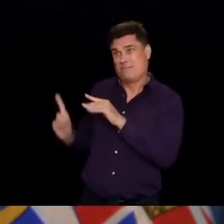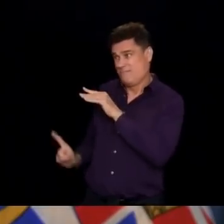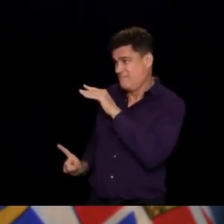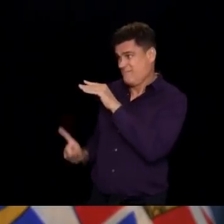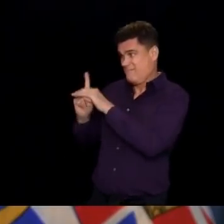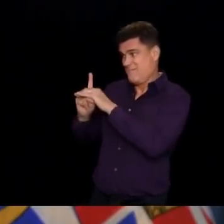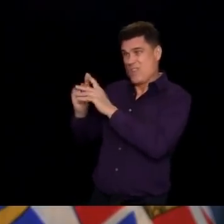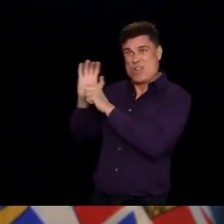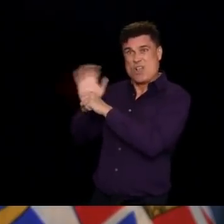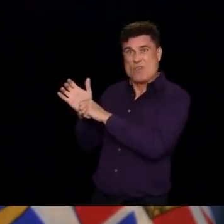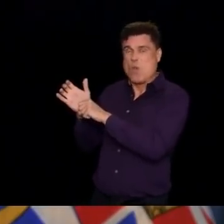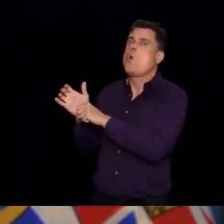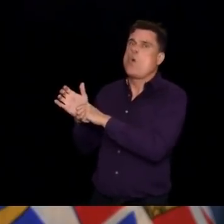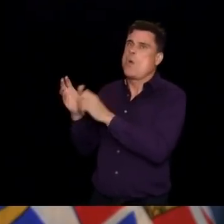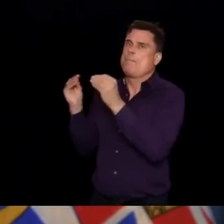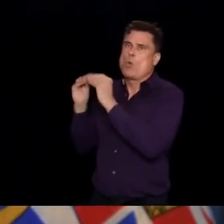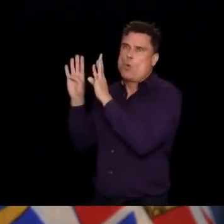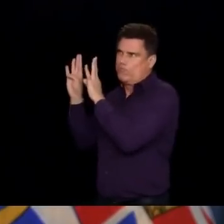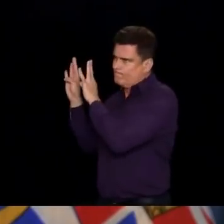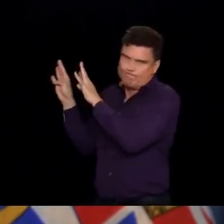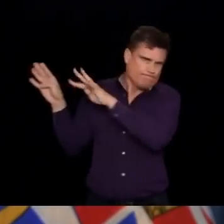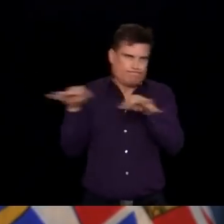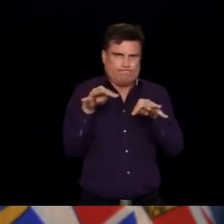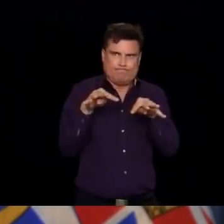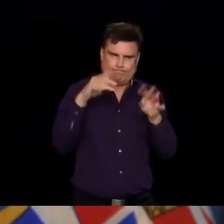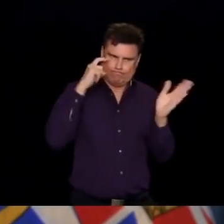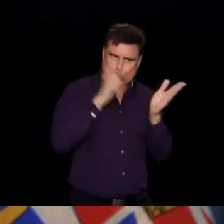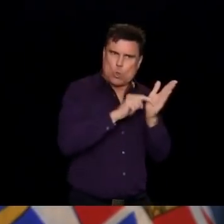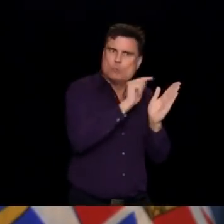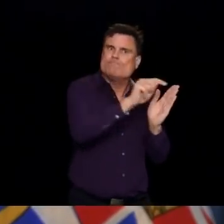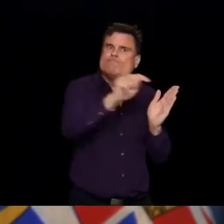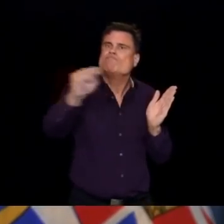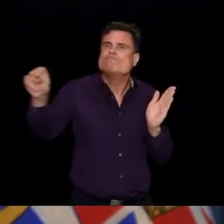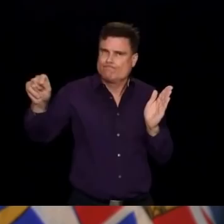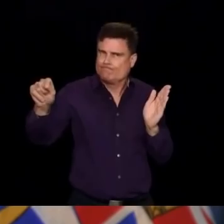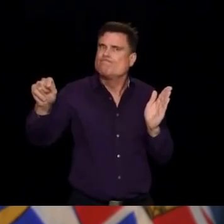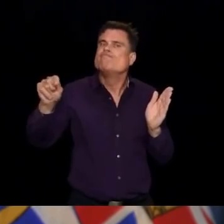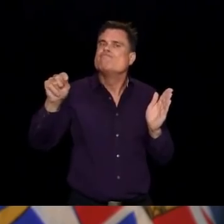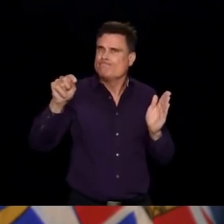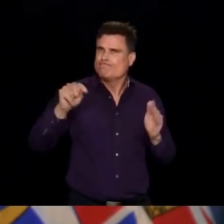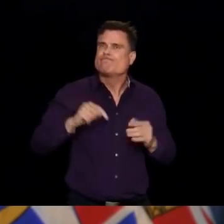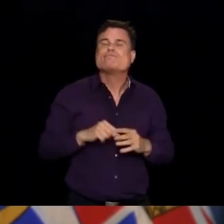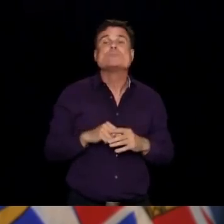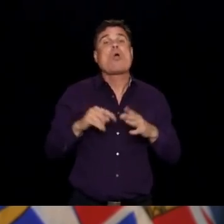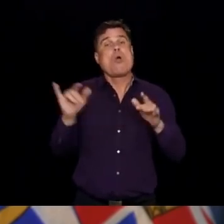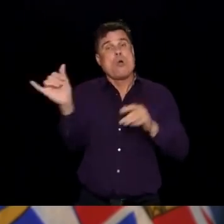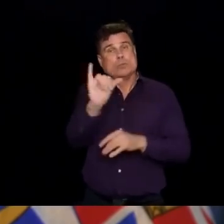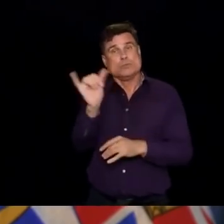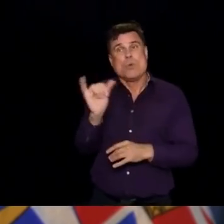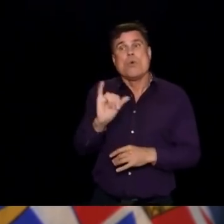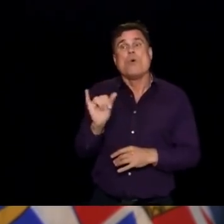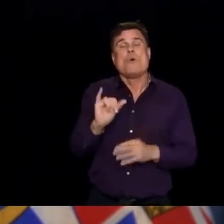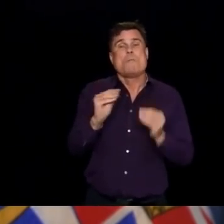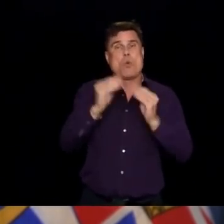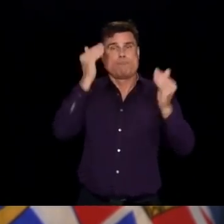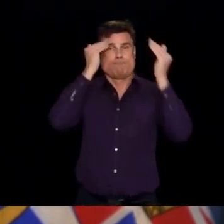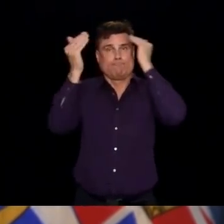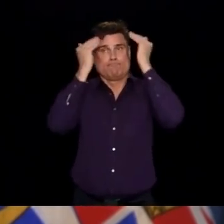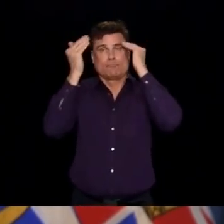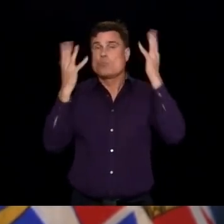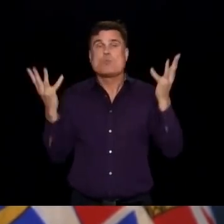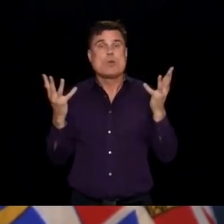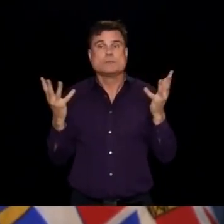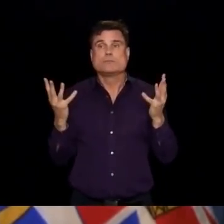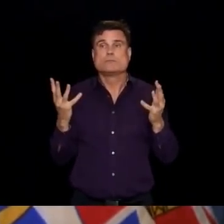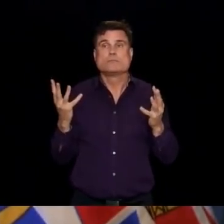inequities in health and inequities in our communities as well that we need to address. But I'll leave it to Minister Dix to talk about